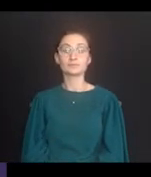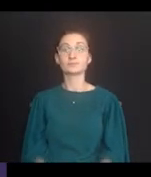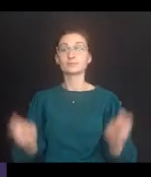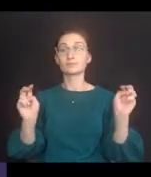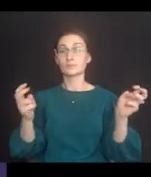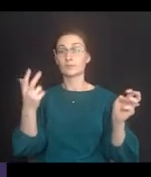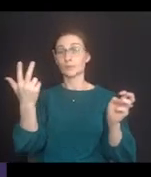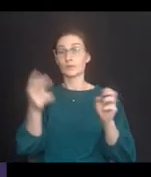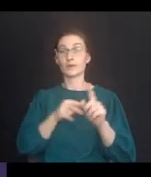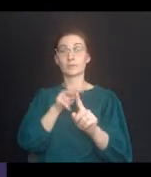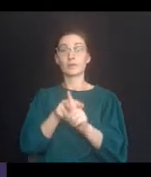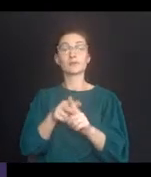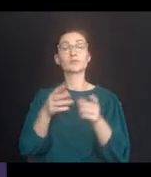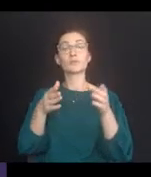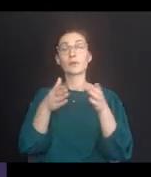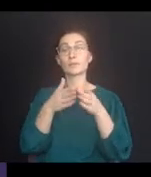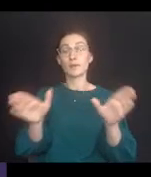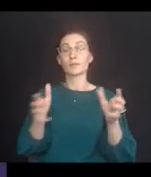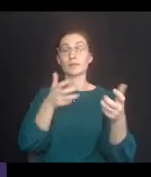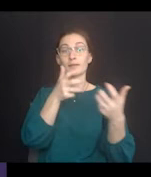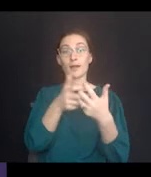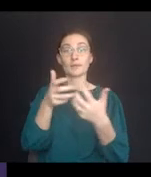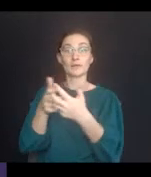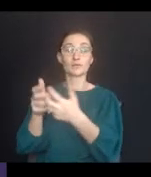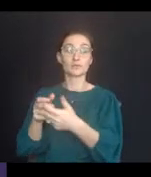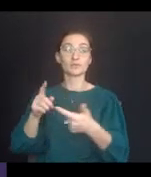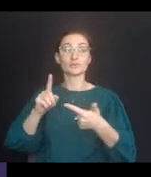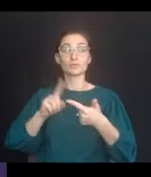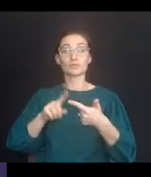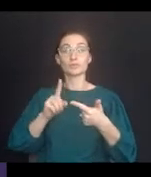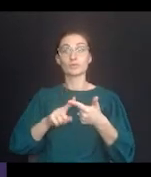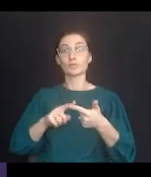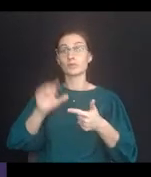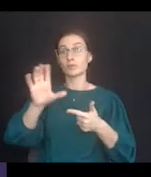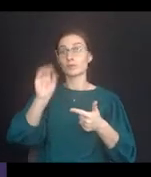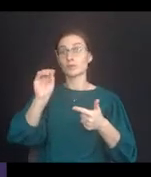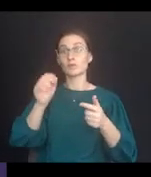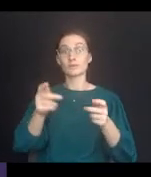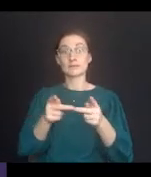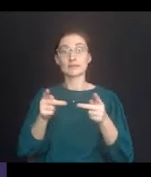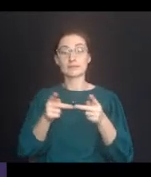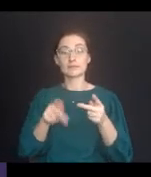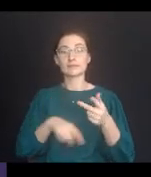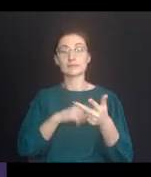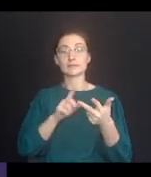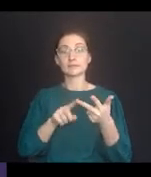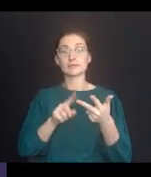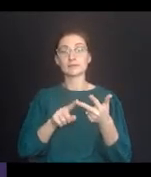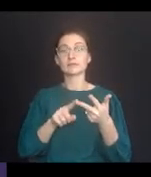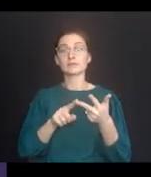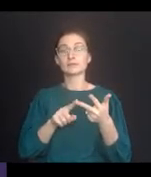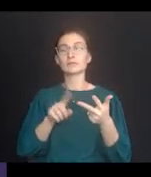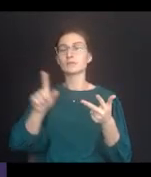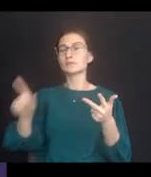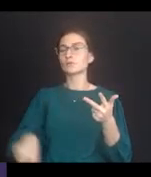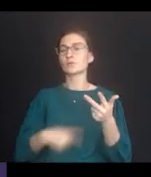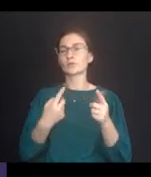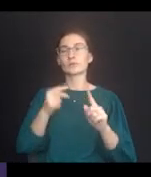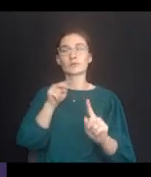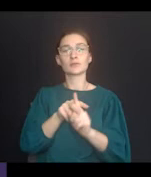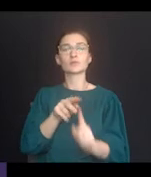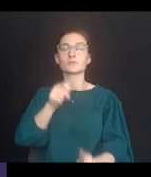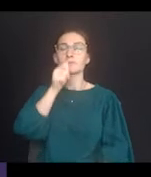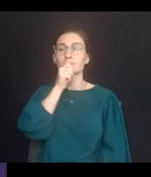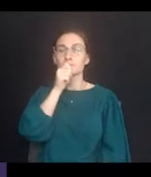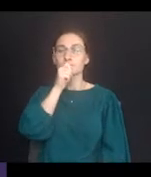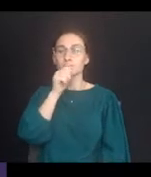Title III of the ADA applies to places of public accommodation, commercial facilities, and the obligations of Title III only